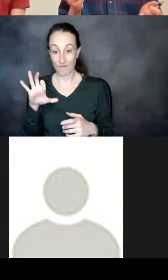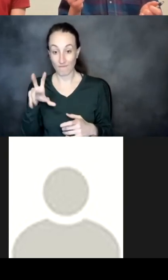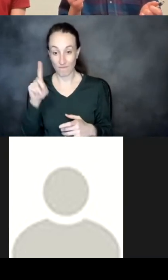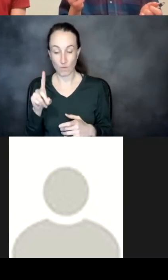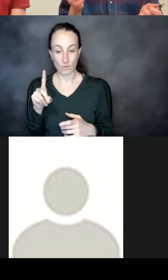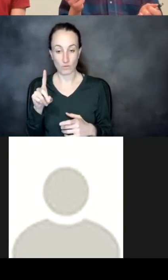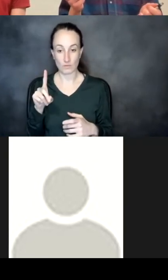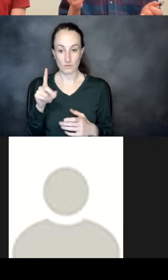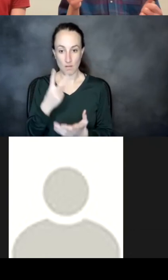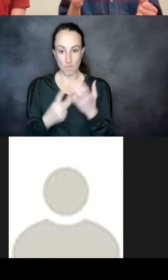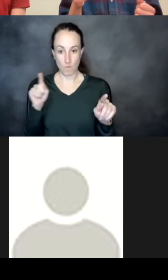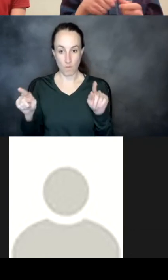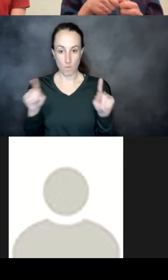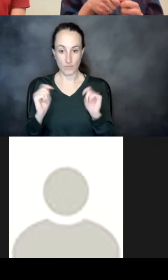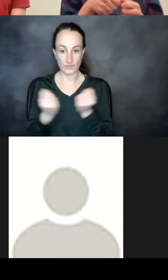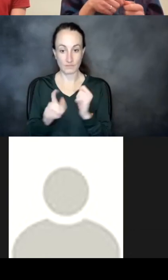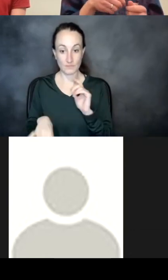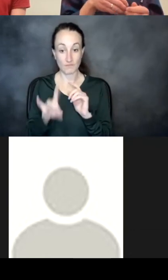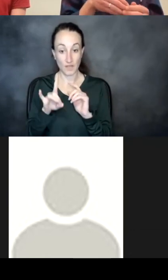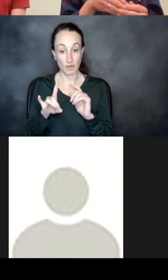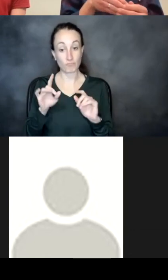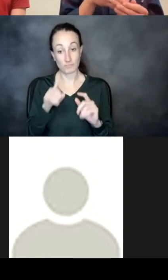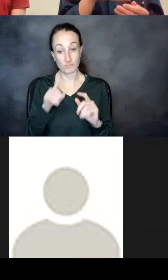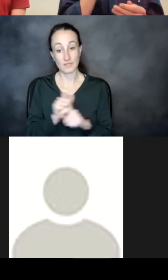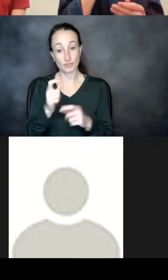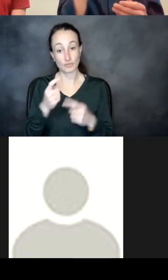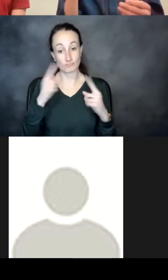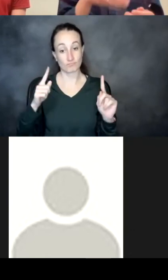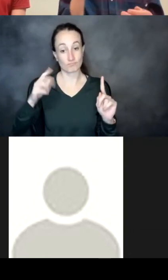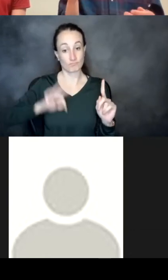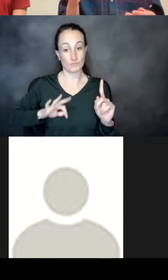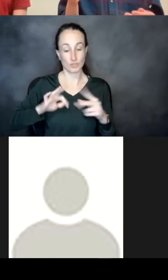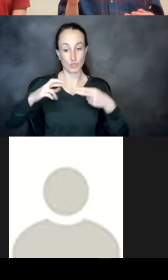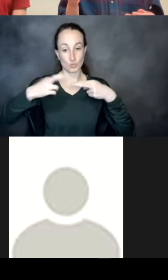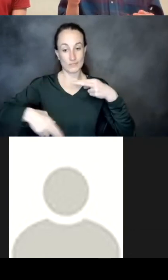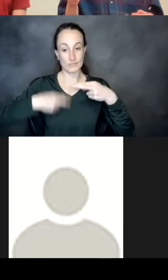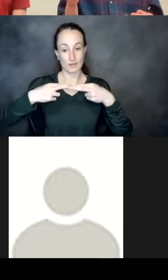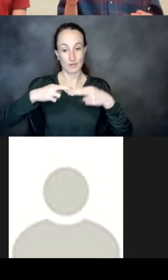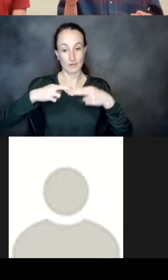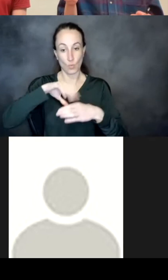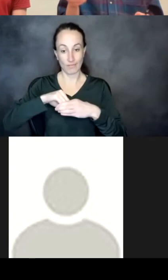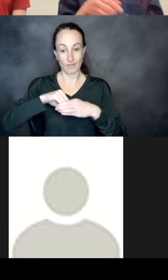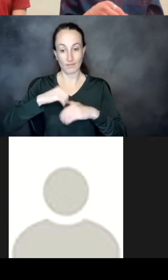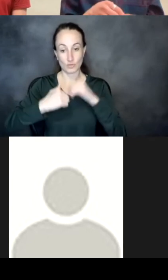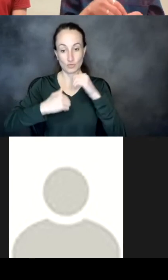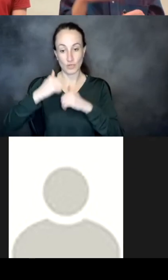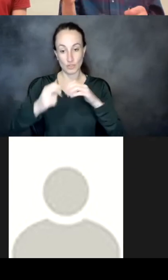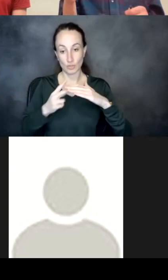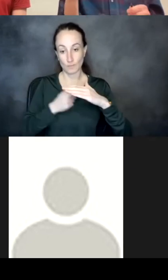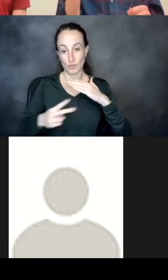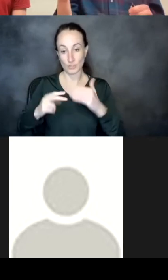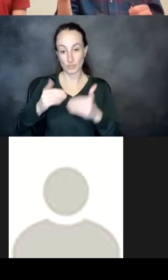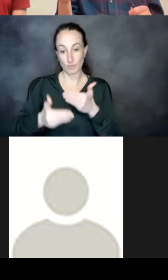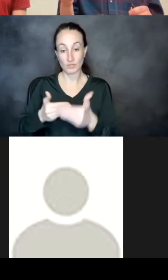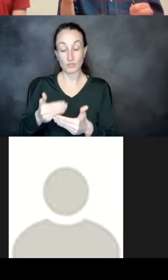that it's actually advantageous to do uh recycling in the structure prediction process and so during